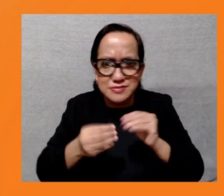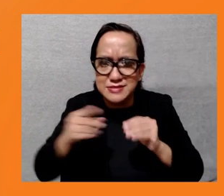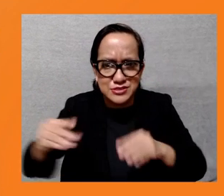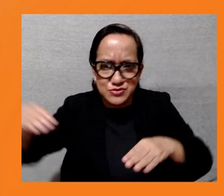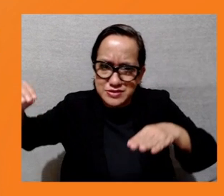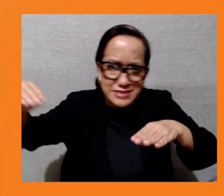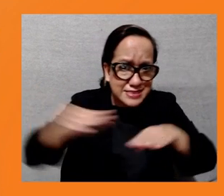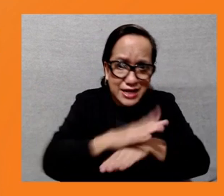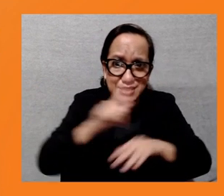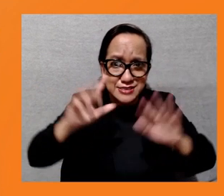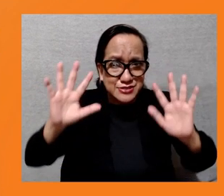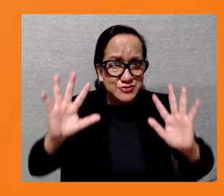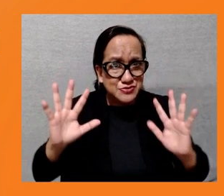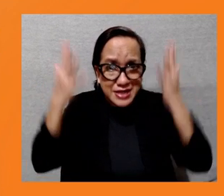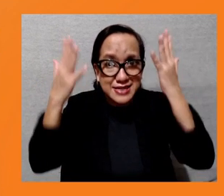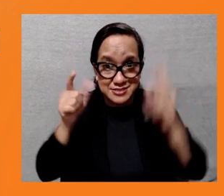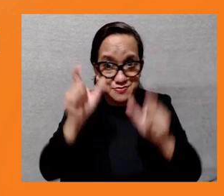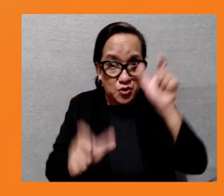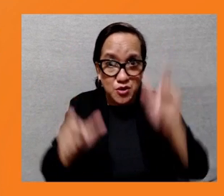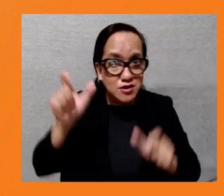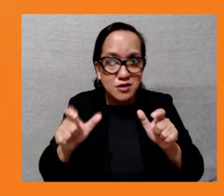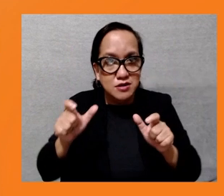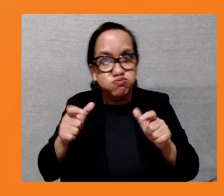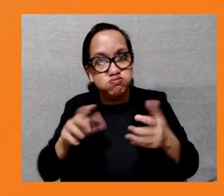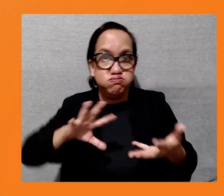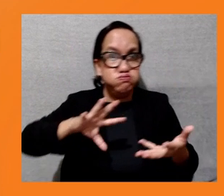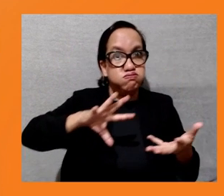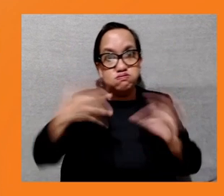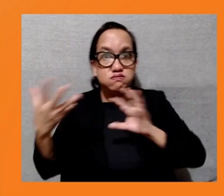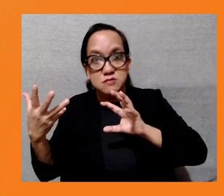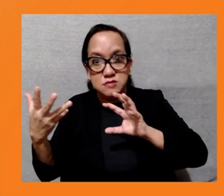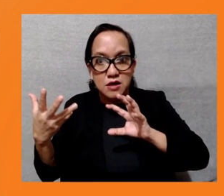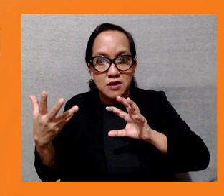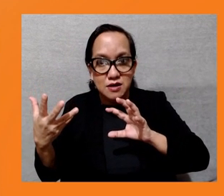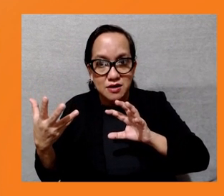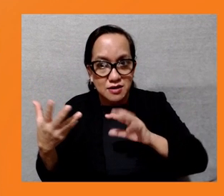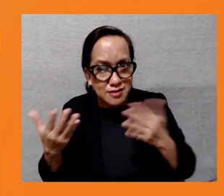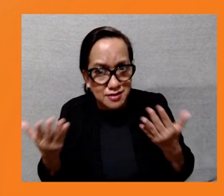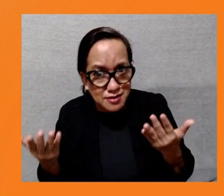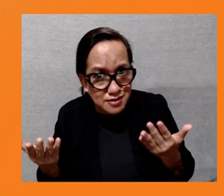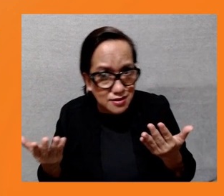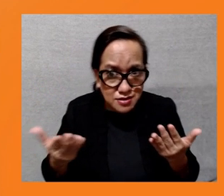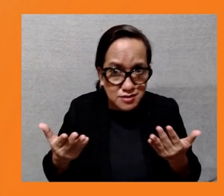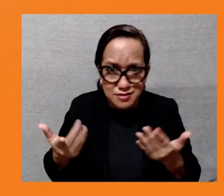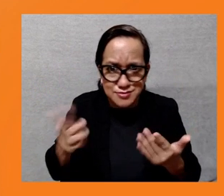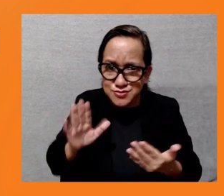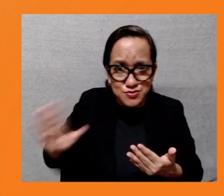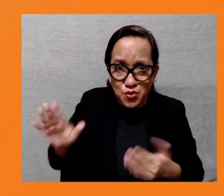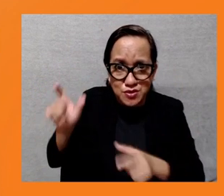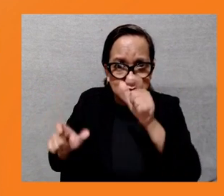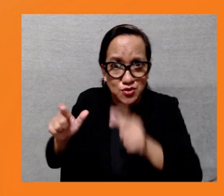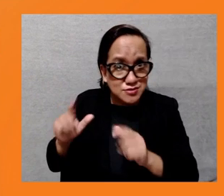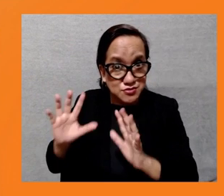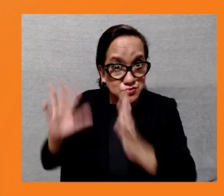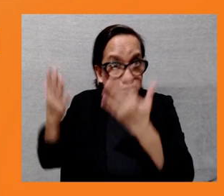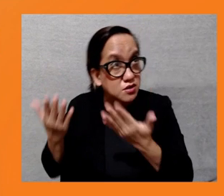their life put on hold while these issues are sorted out and the stress that goes with that is a huge challenge for them. So this is something that we need to address